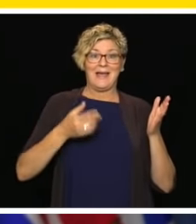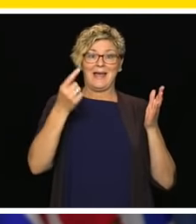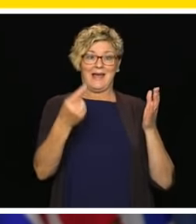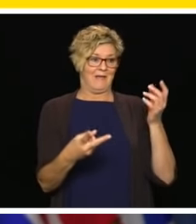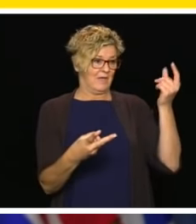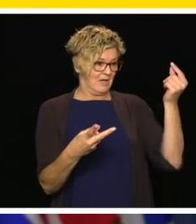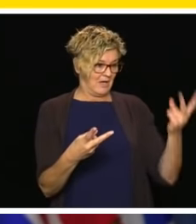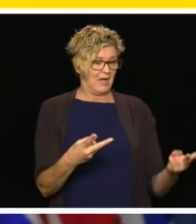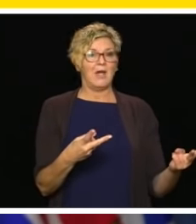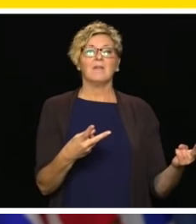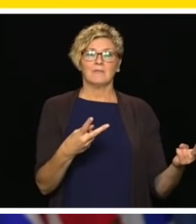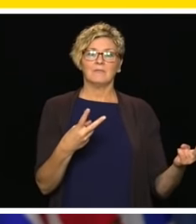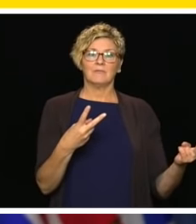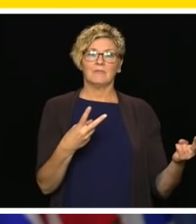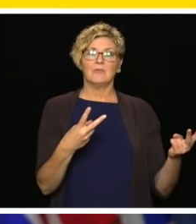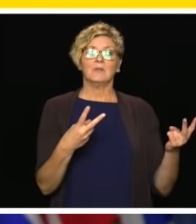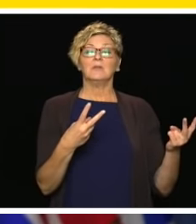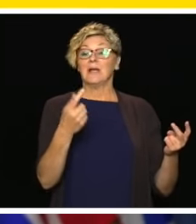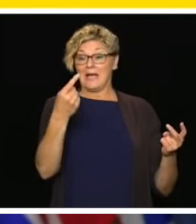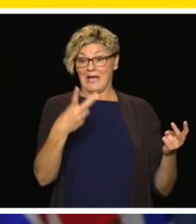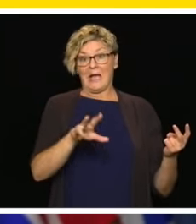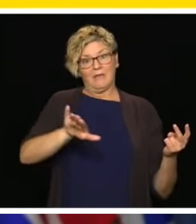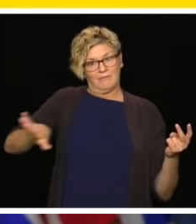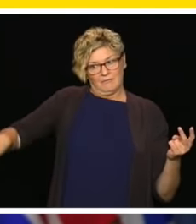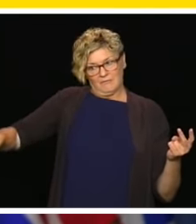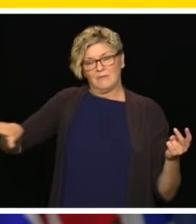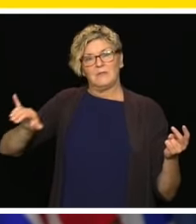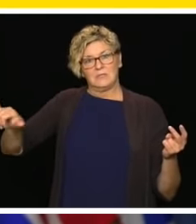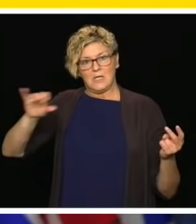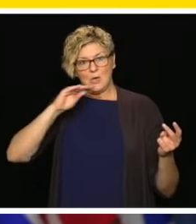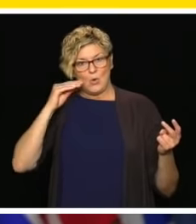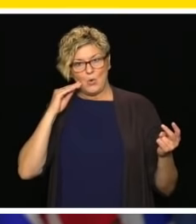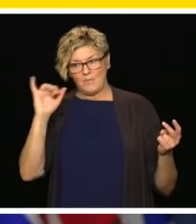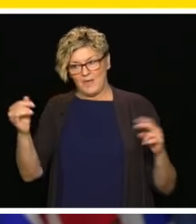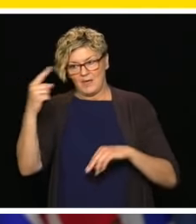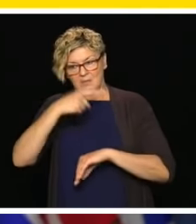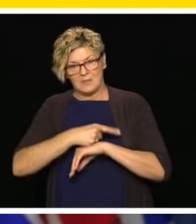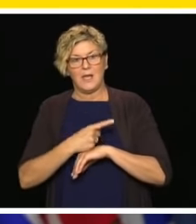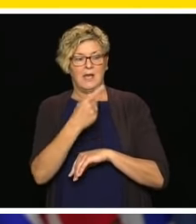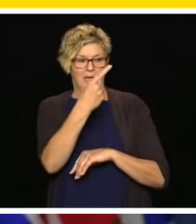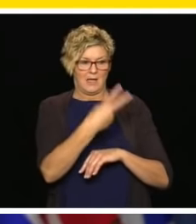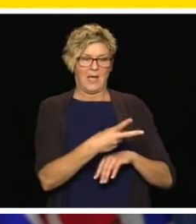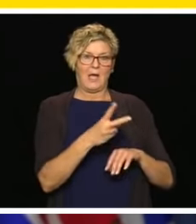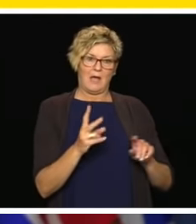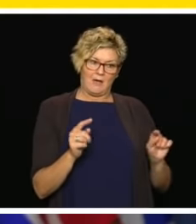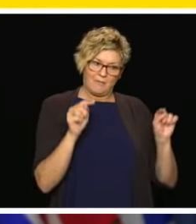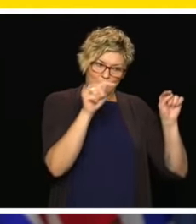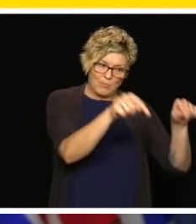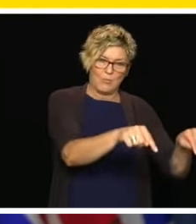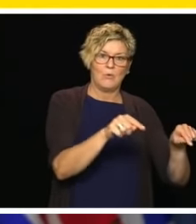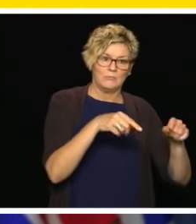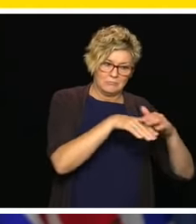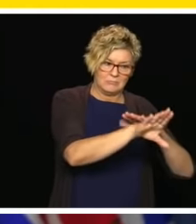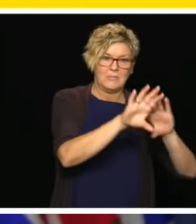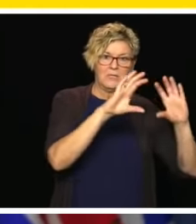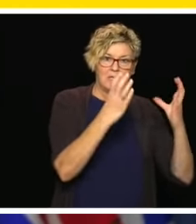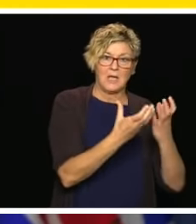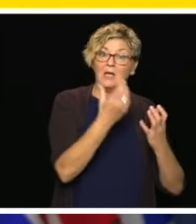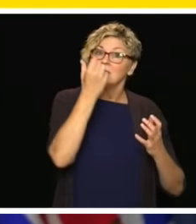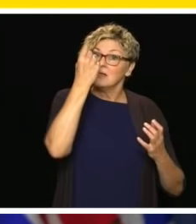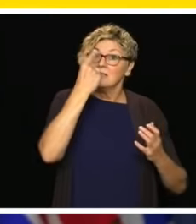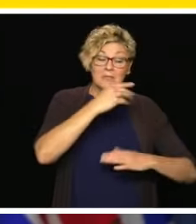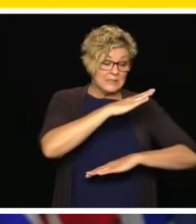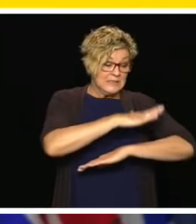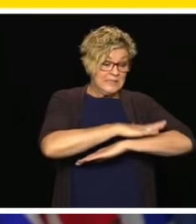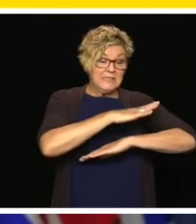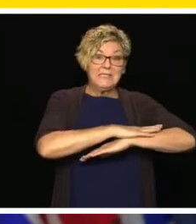reducing physical contact between kids is possible. There are instructions around desk configurations. There are